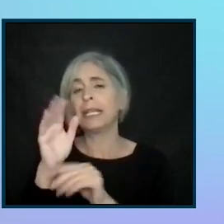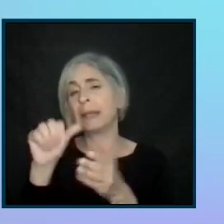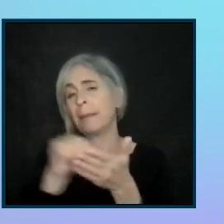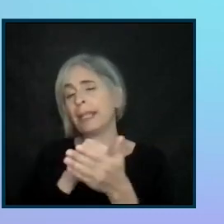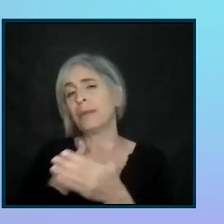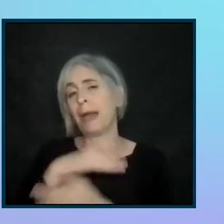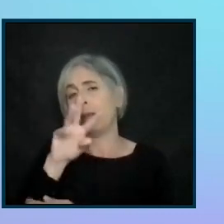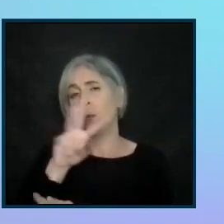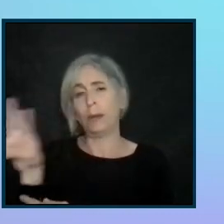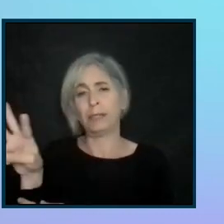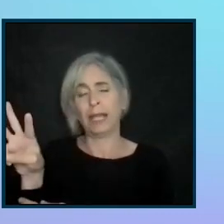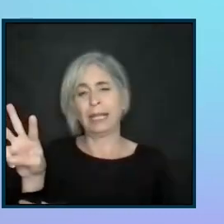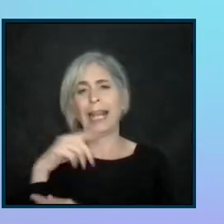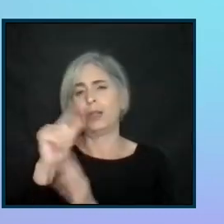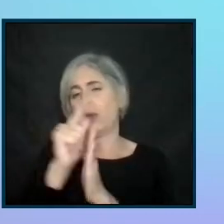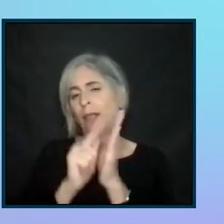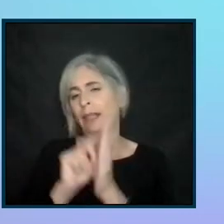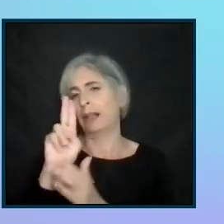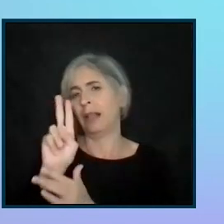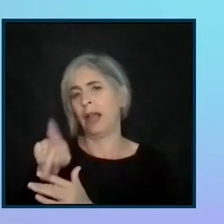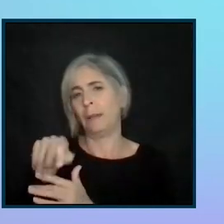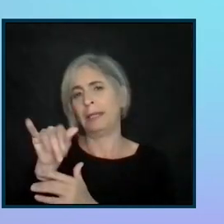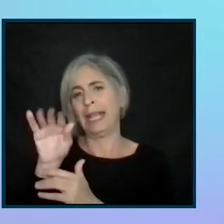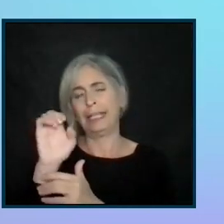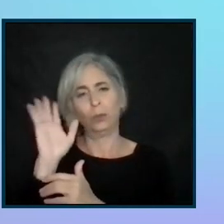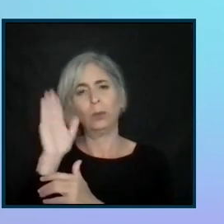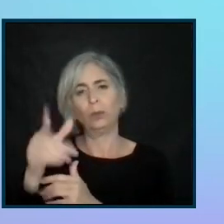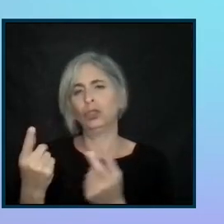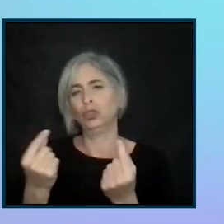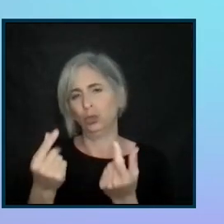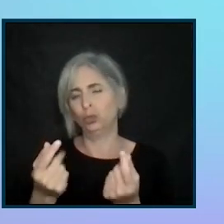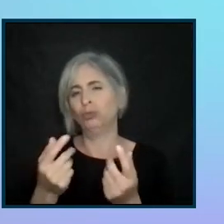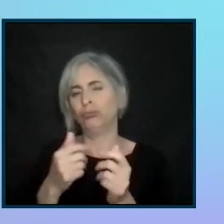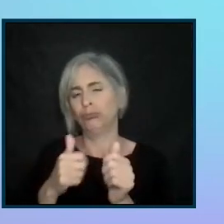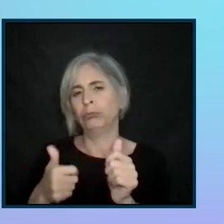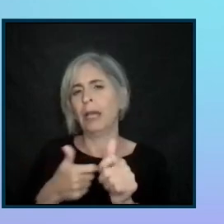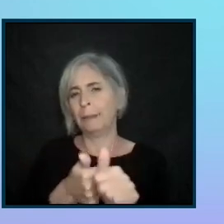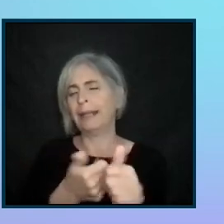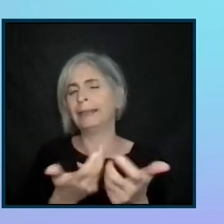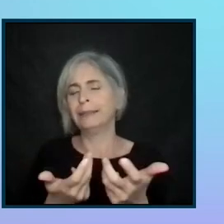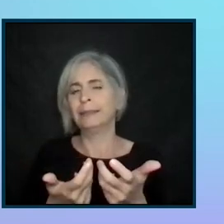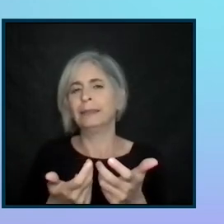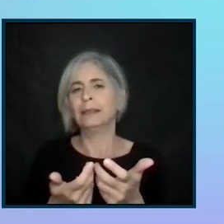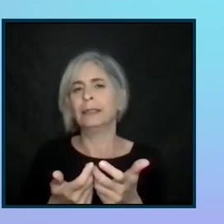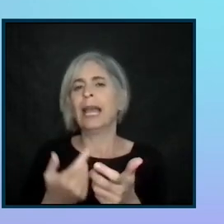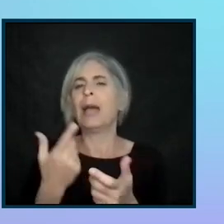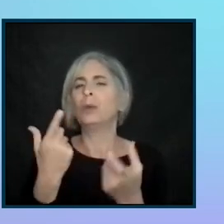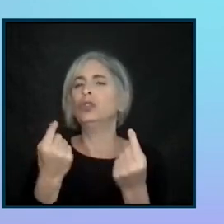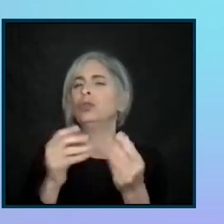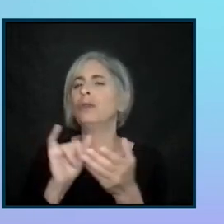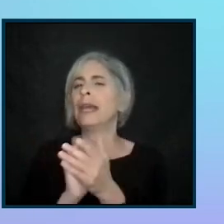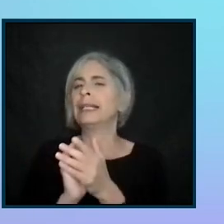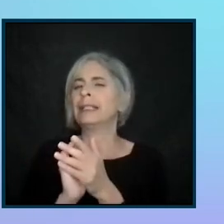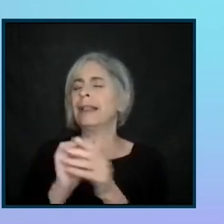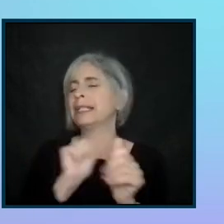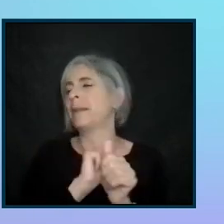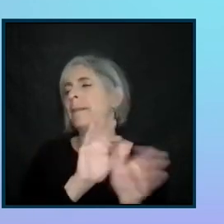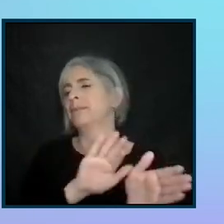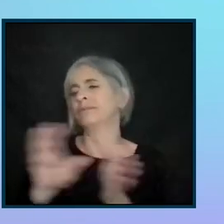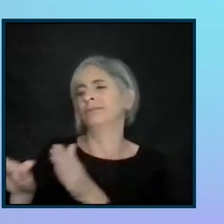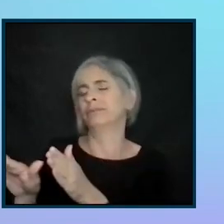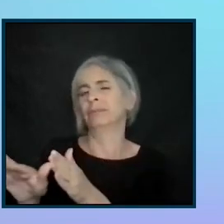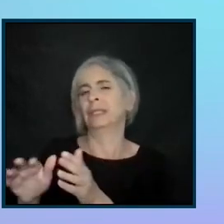I often do legal updates. I'm going to do one later this week at CSUN. So yeah, let's pass on that.